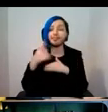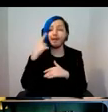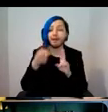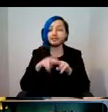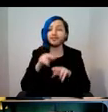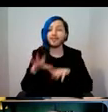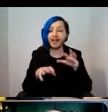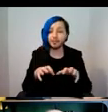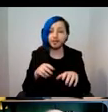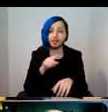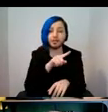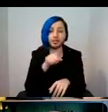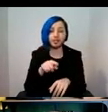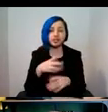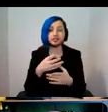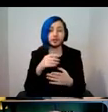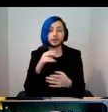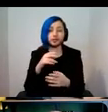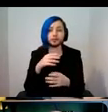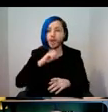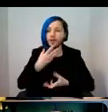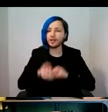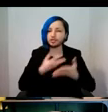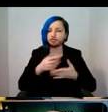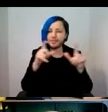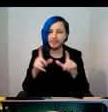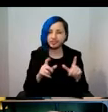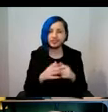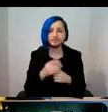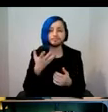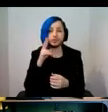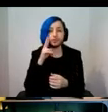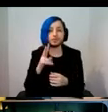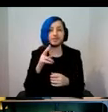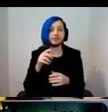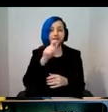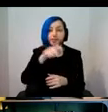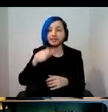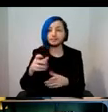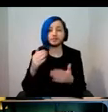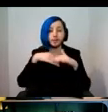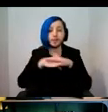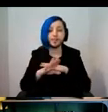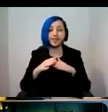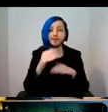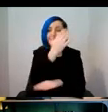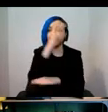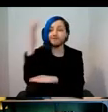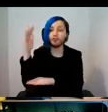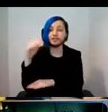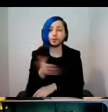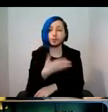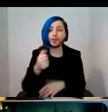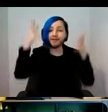participants in the experience in the work in a forest. And the participants are wearing helmets,